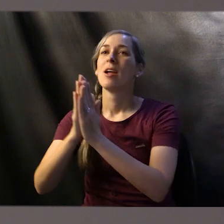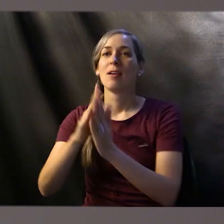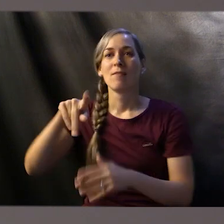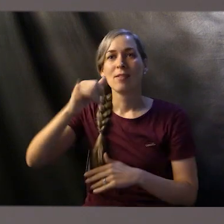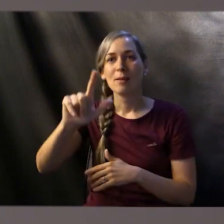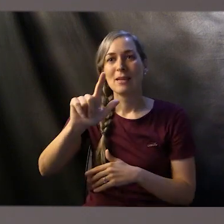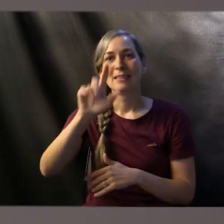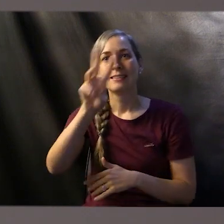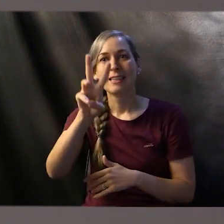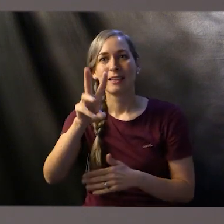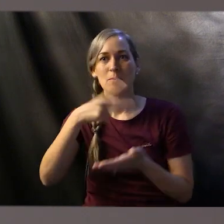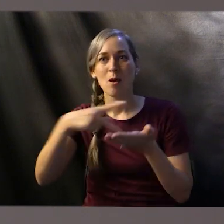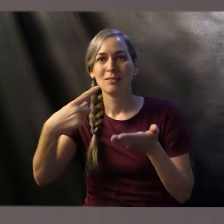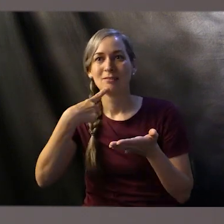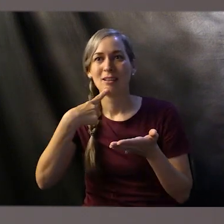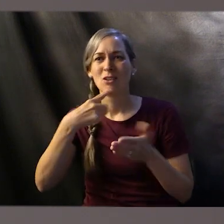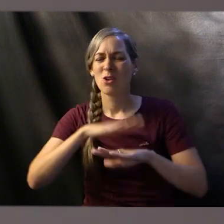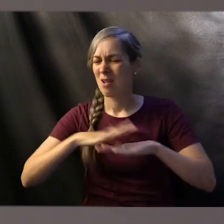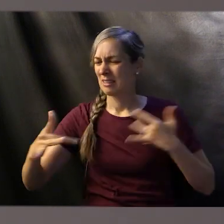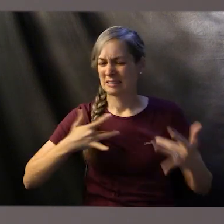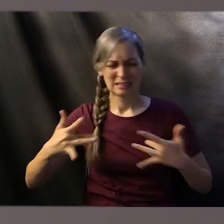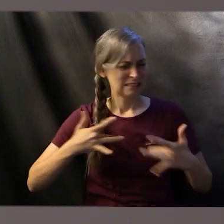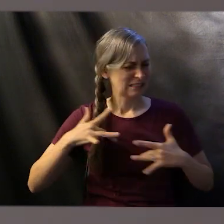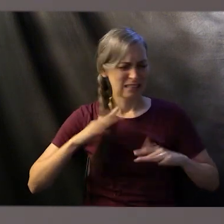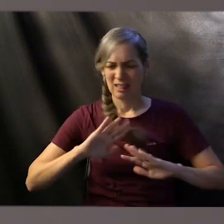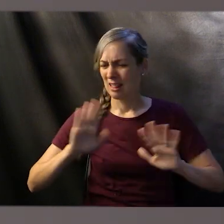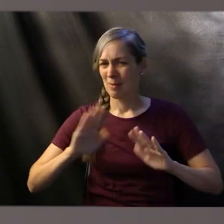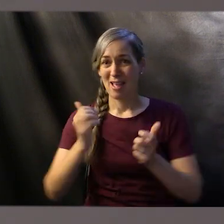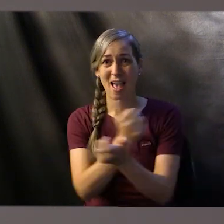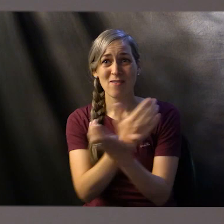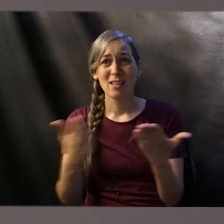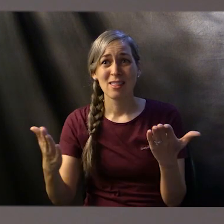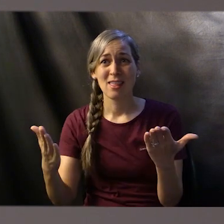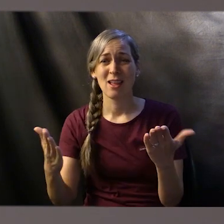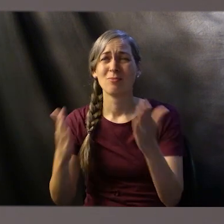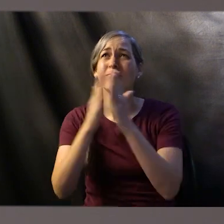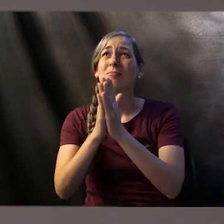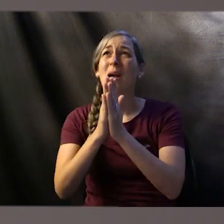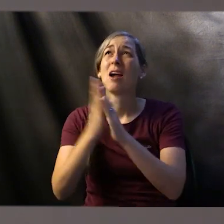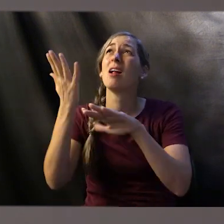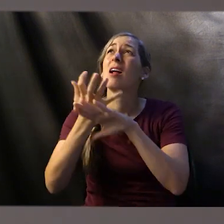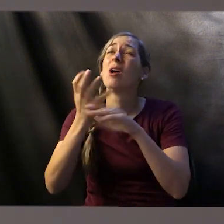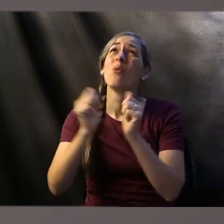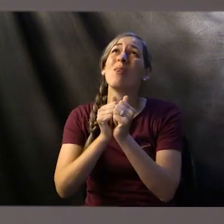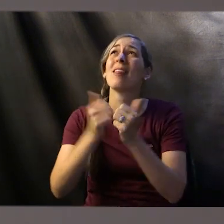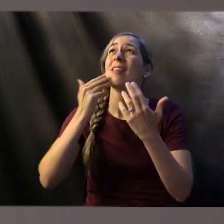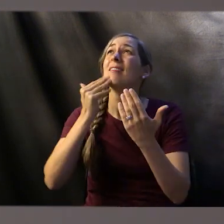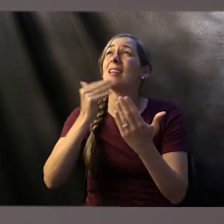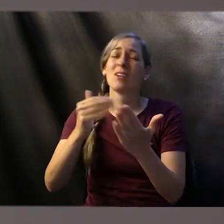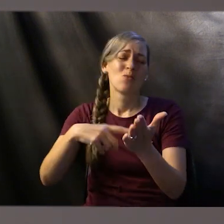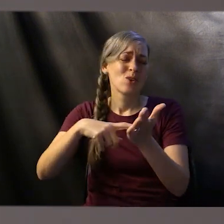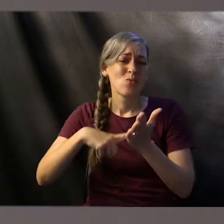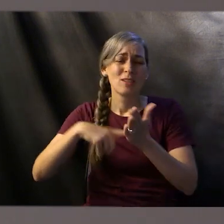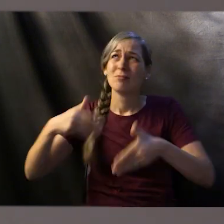anxious for nothing, but in everything by prayer and supplication with thanksgiving let your requests be